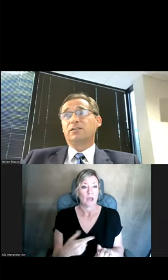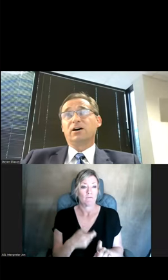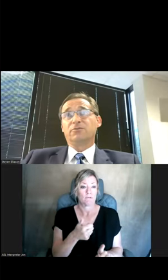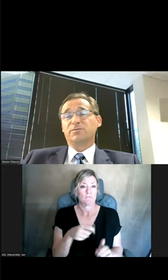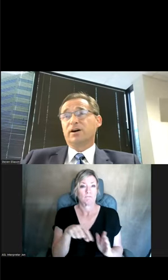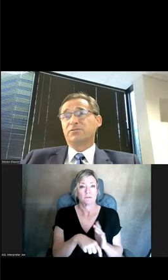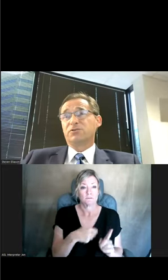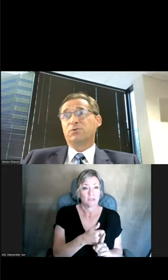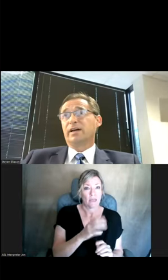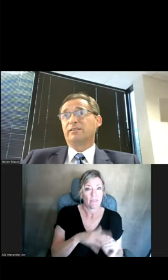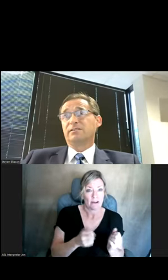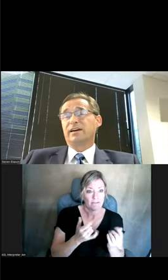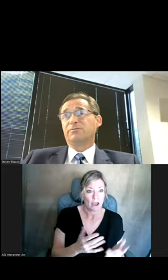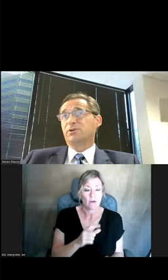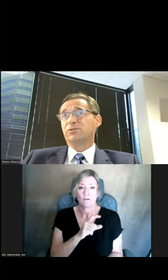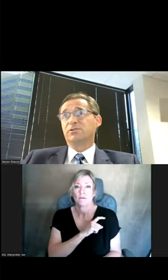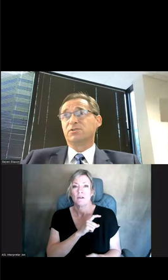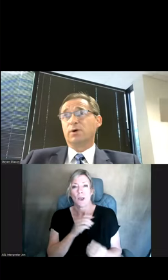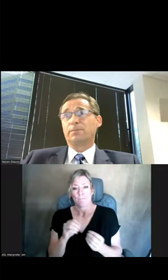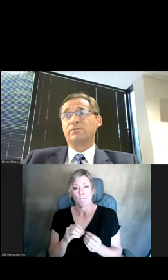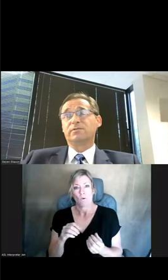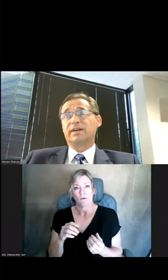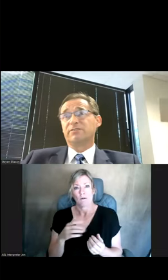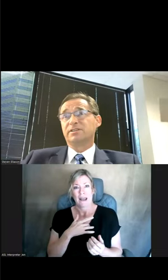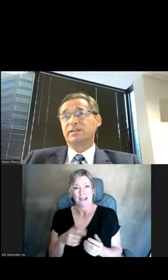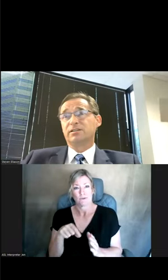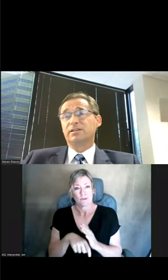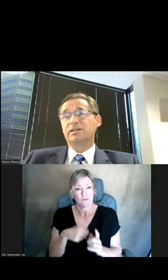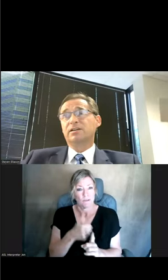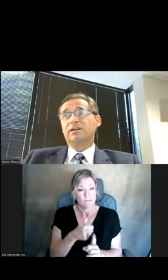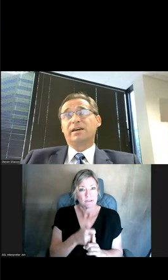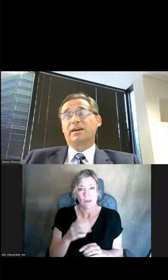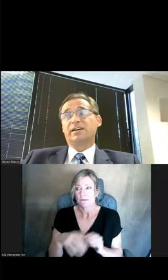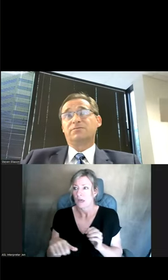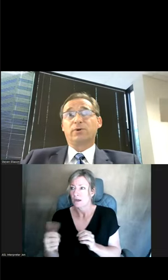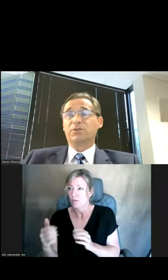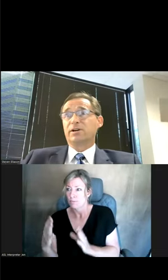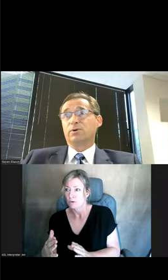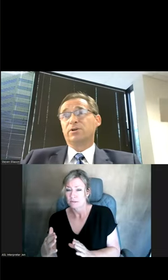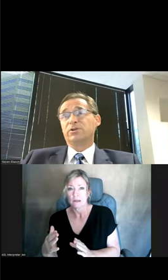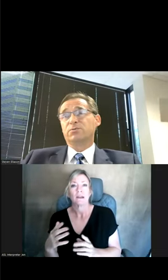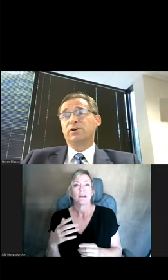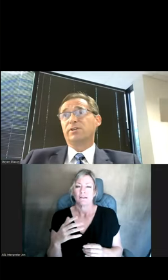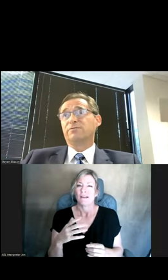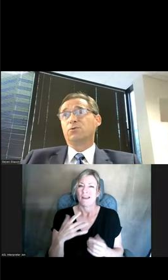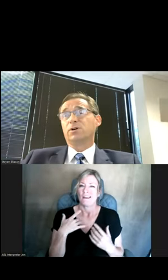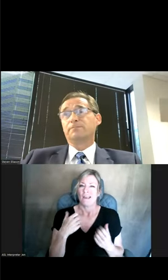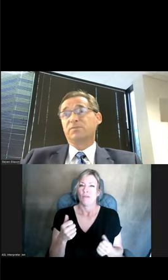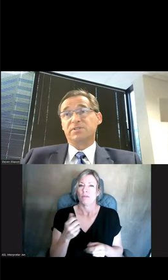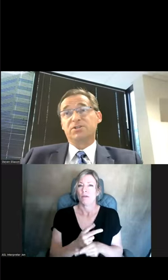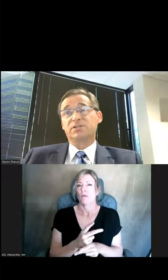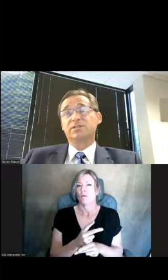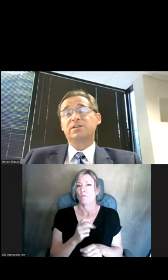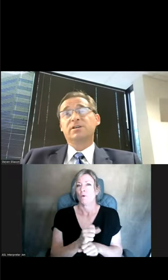A law enforcement officer is more likely to die from their own service weapon than that of an assailant. And that for health care workers, we know that for